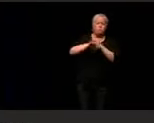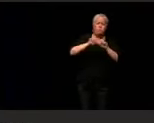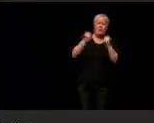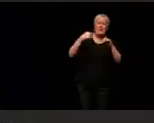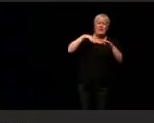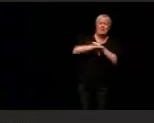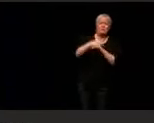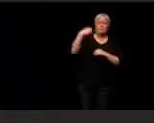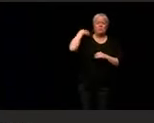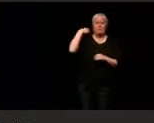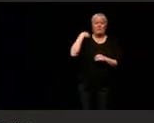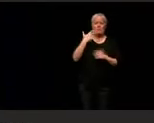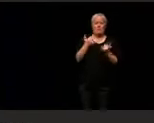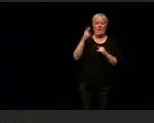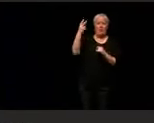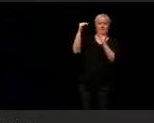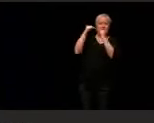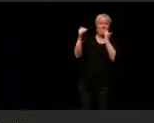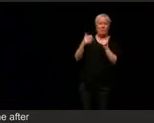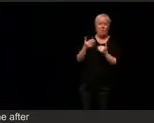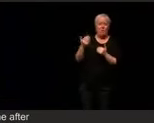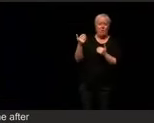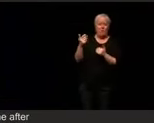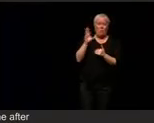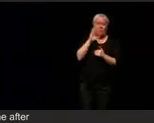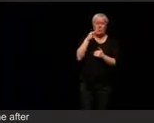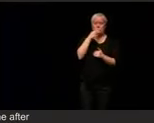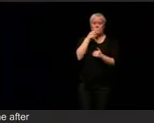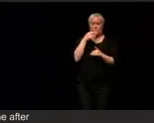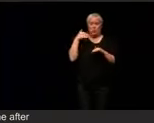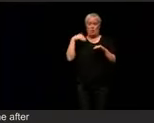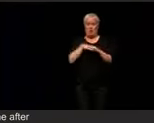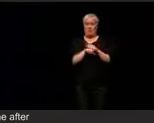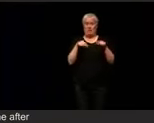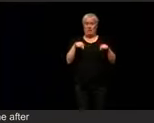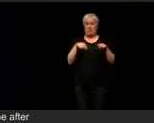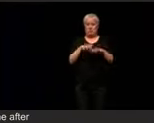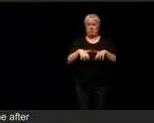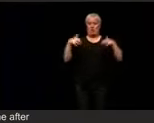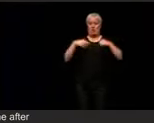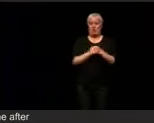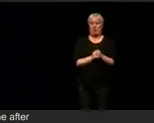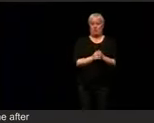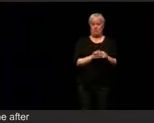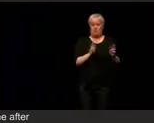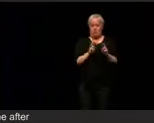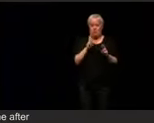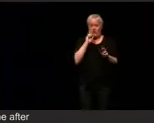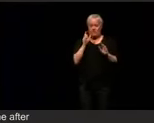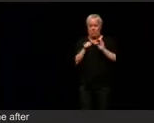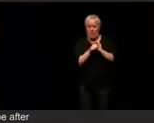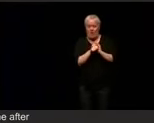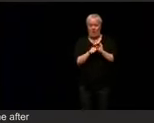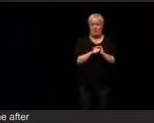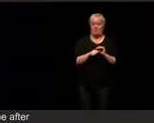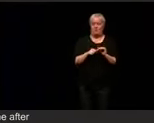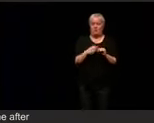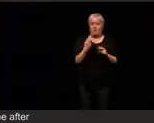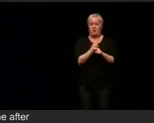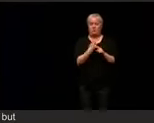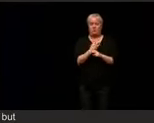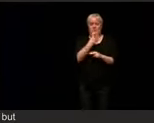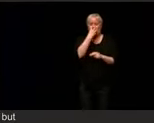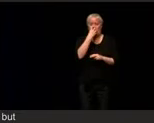outside of the chamber. Be prepared to hit the ground and secure the gas masks that are underneath your